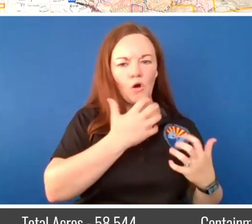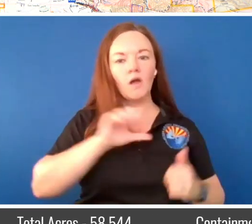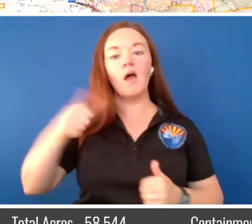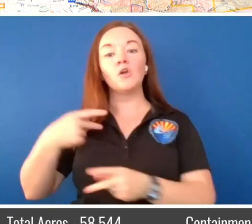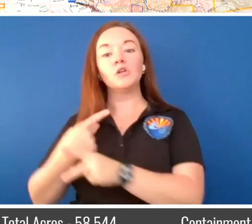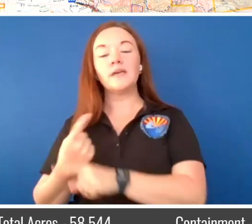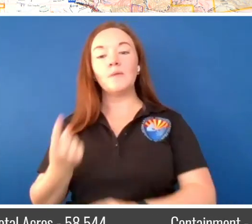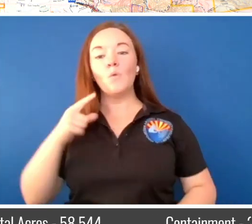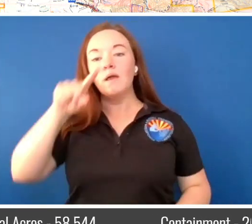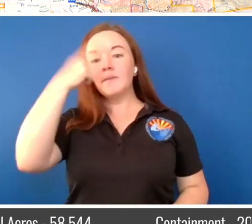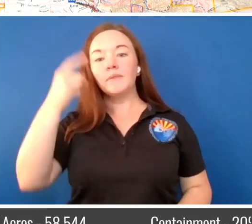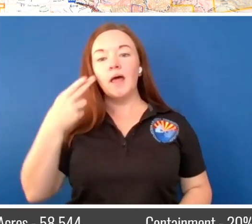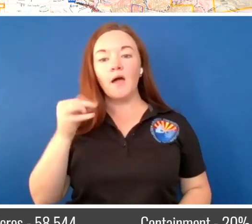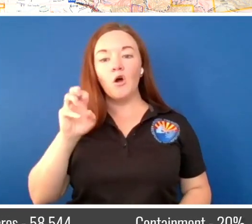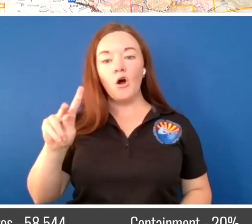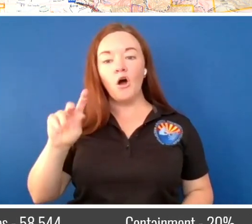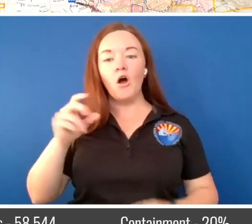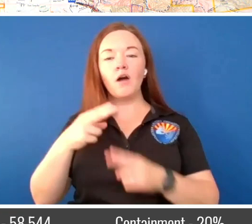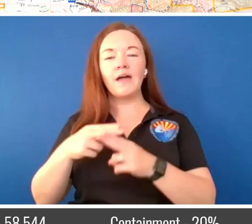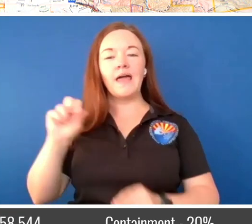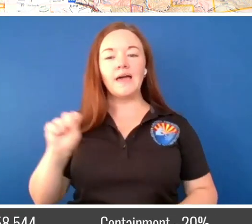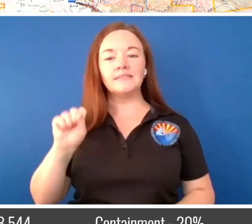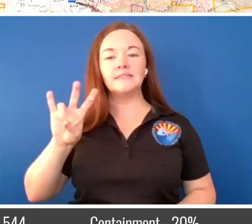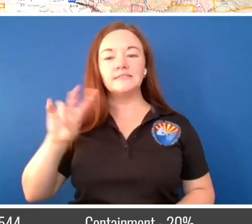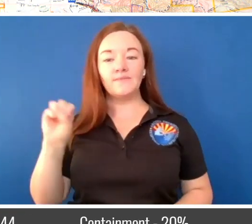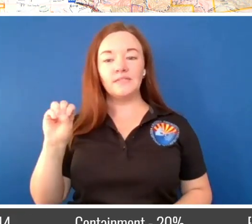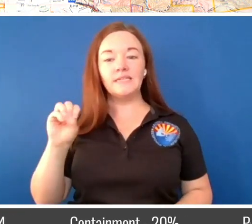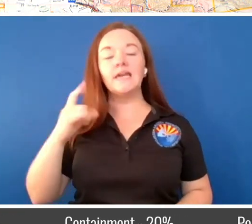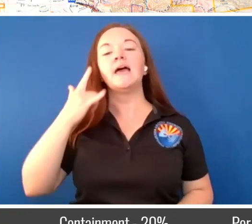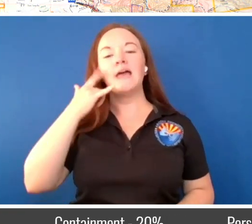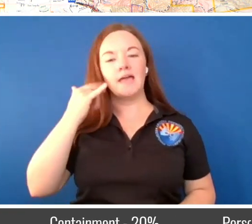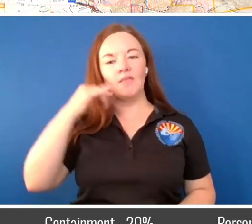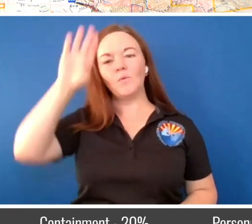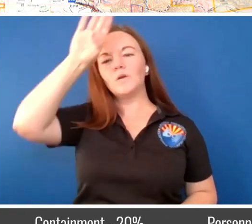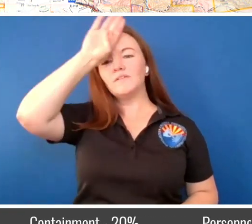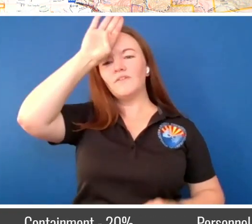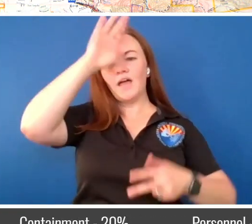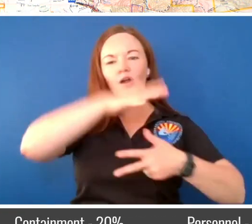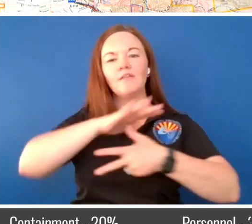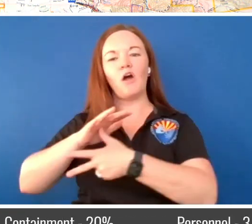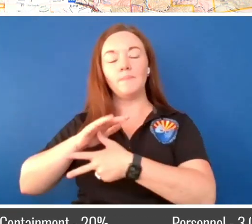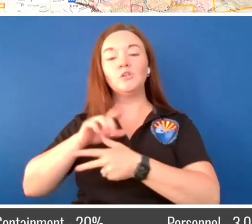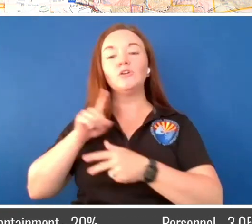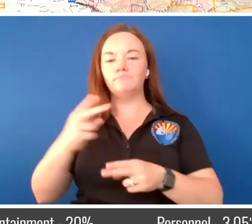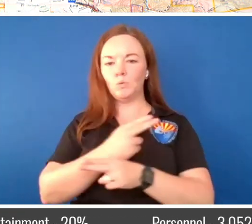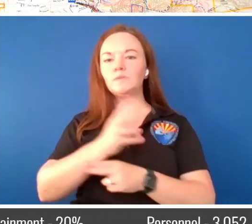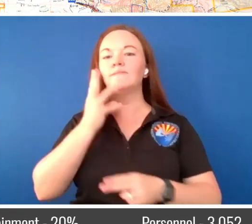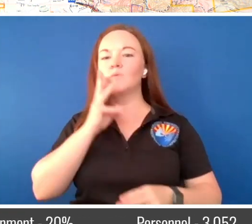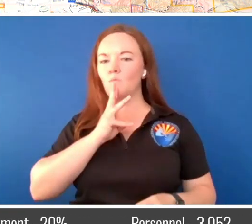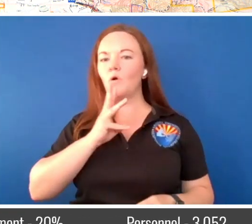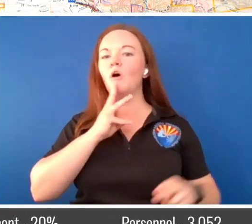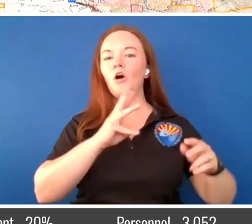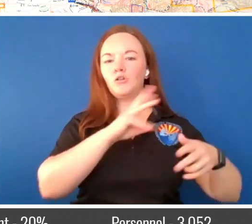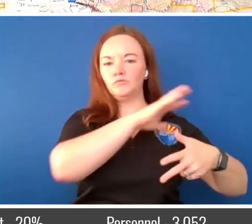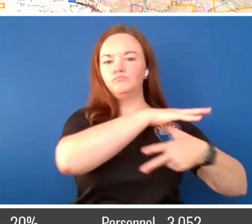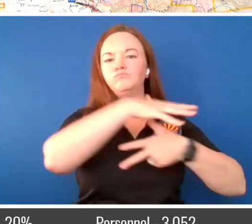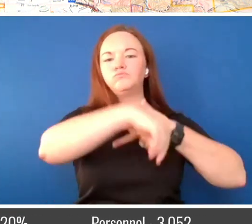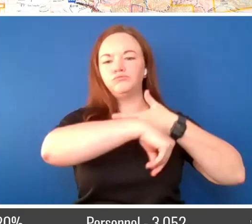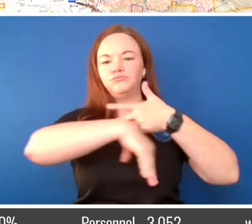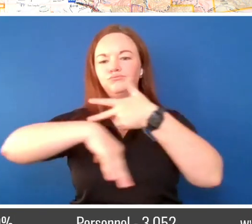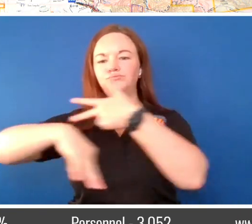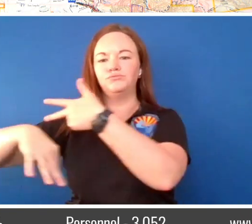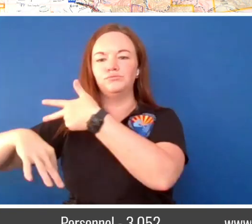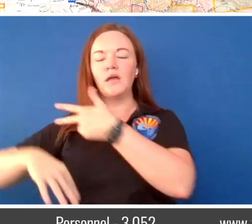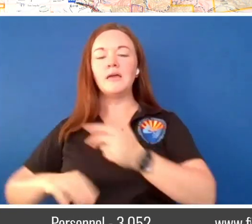S-70, and that's a CAL FIRE machine. And that is doing water dropping. And we're doing about anywhere in between three and four